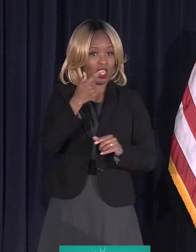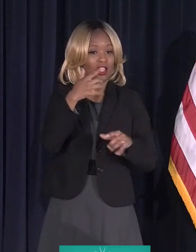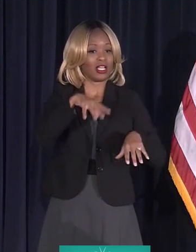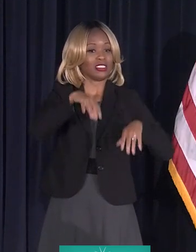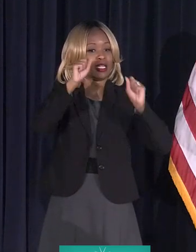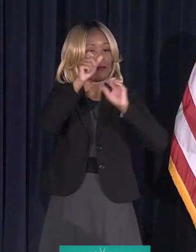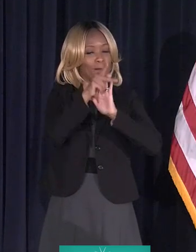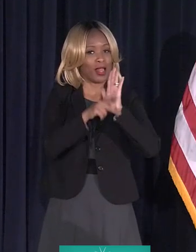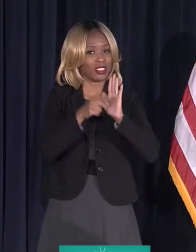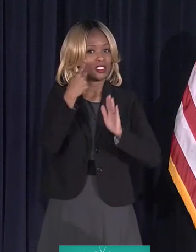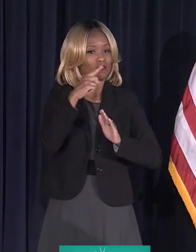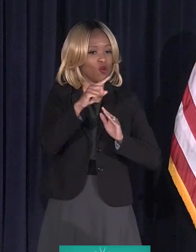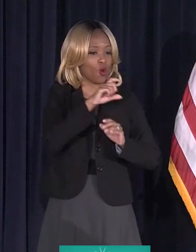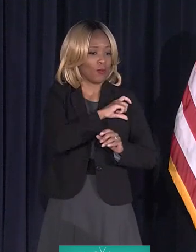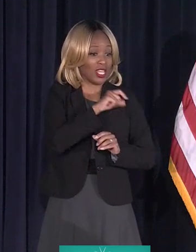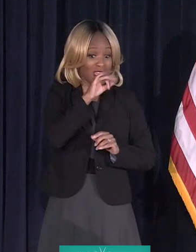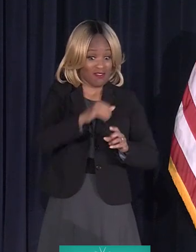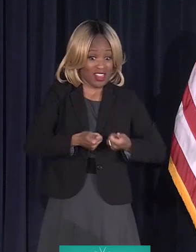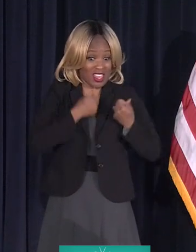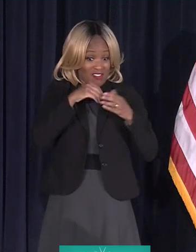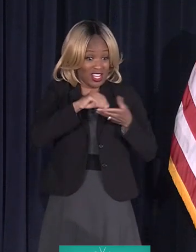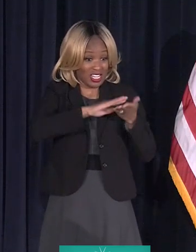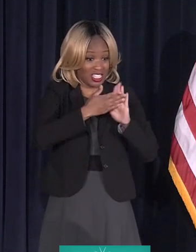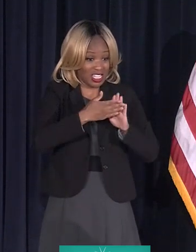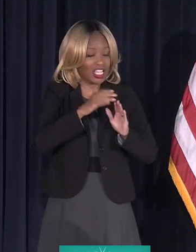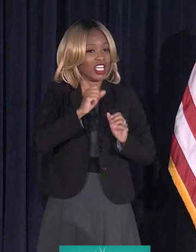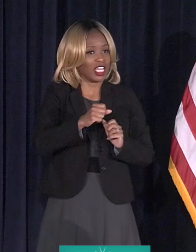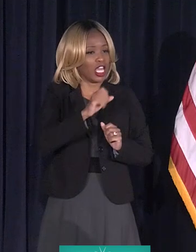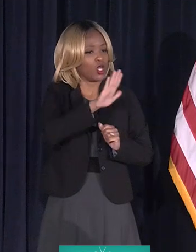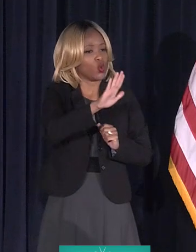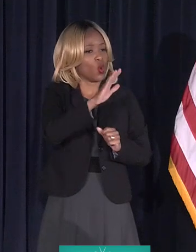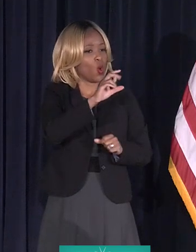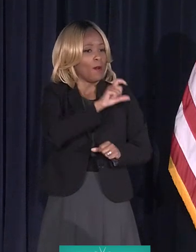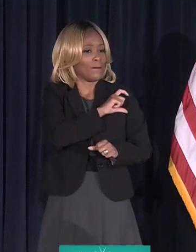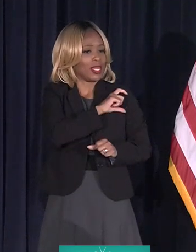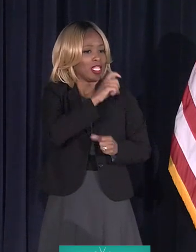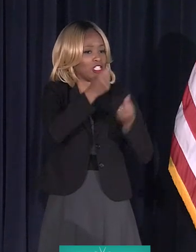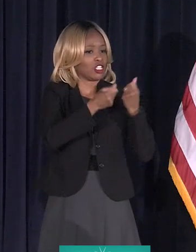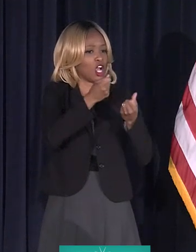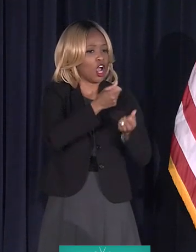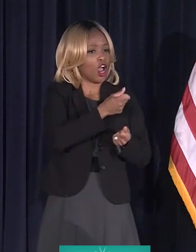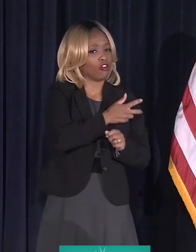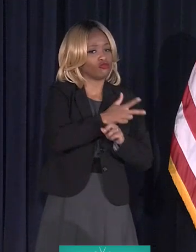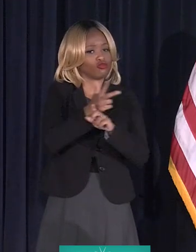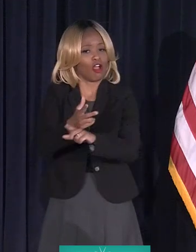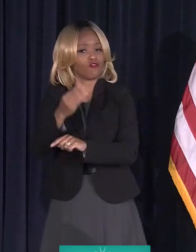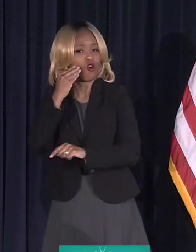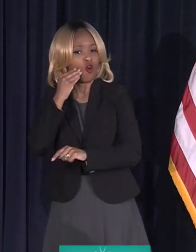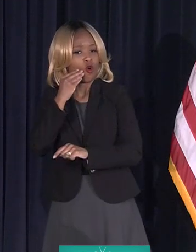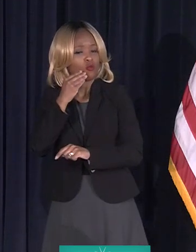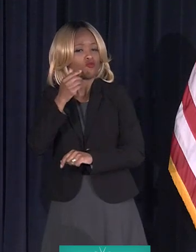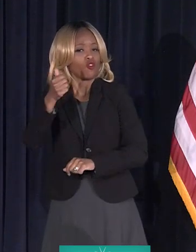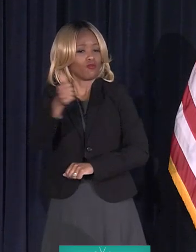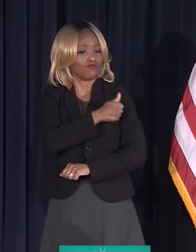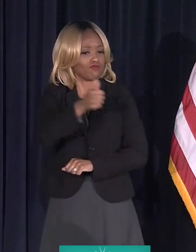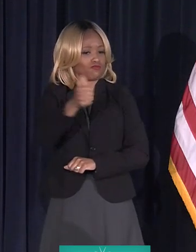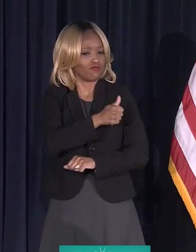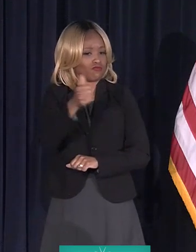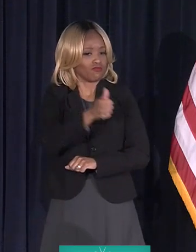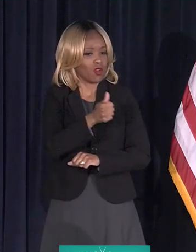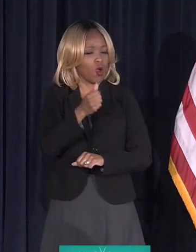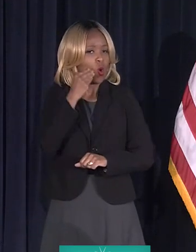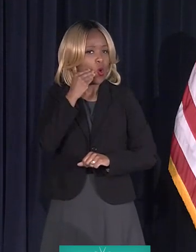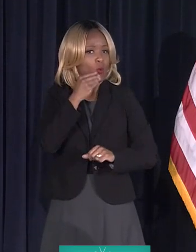officers that if they live in the city, they can take their police car home at night to use it to and from work. So we're finding